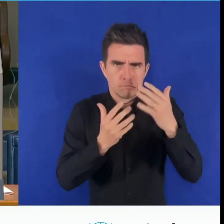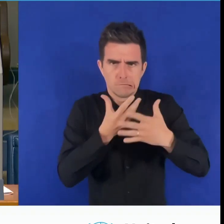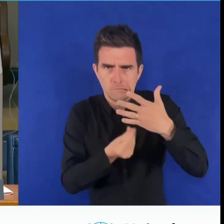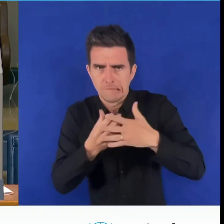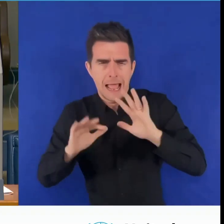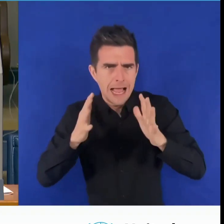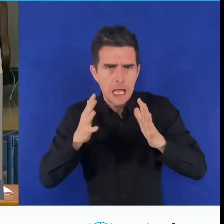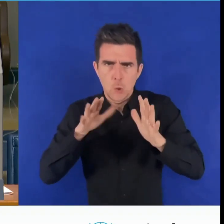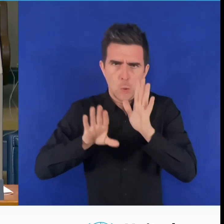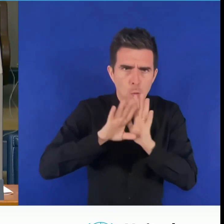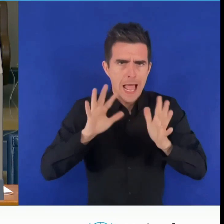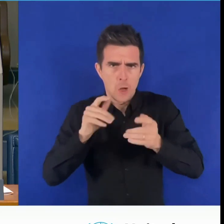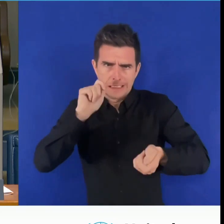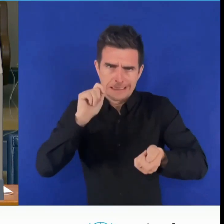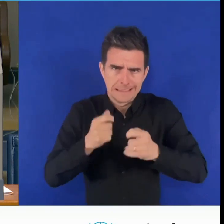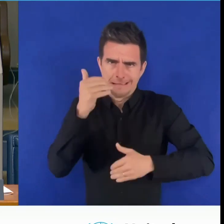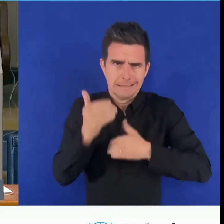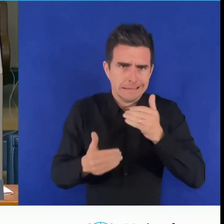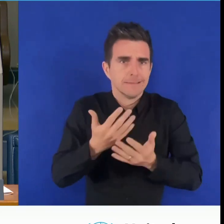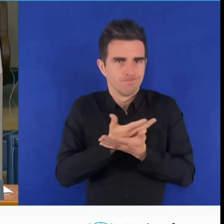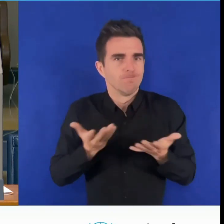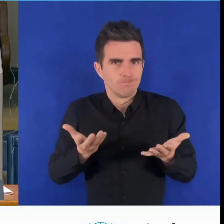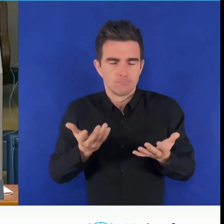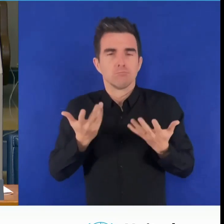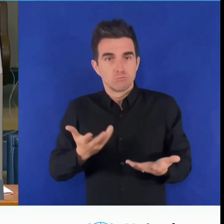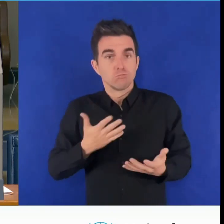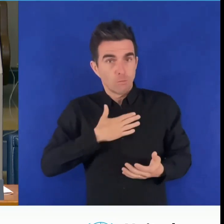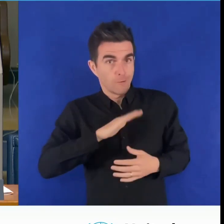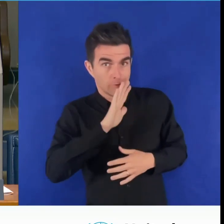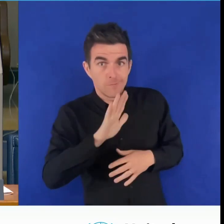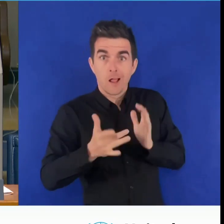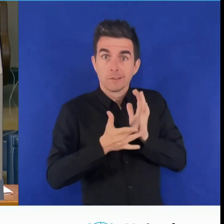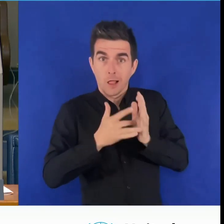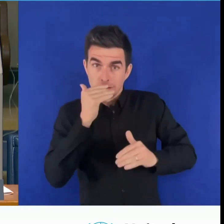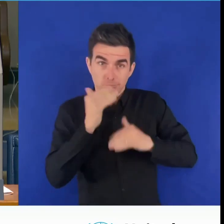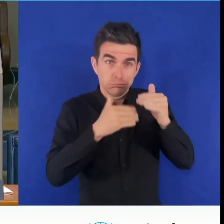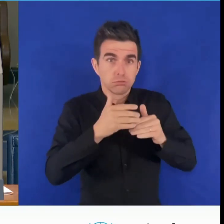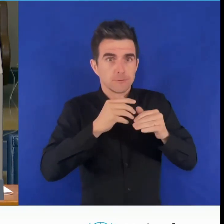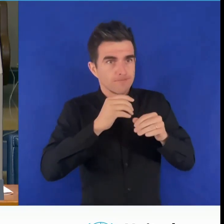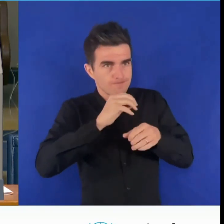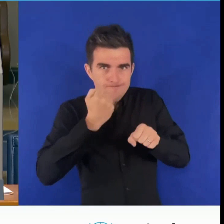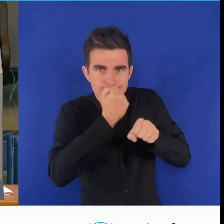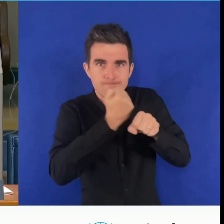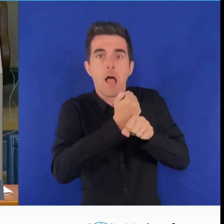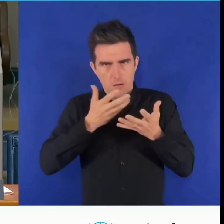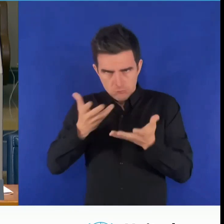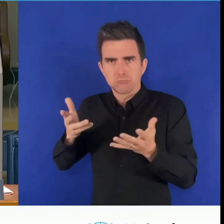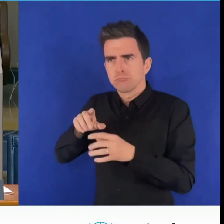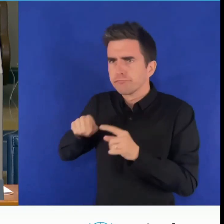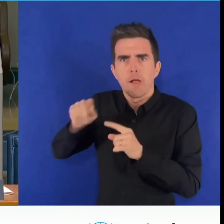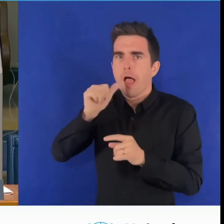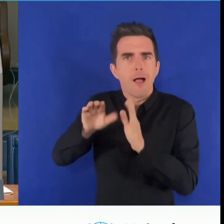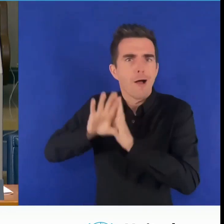down the costs and make technology more affordable in these countries. Assigning budgets to assistive technology was also mentioned as a crucial